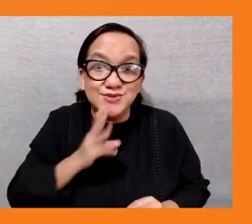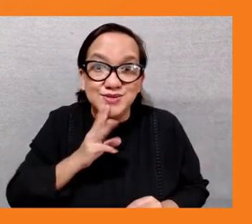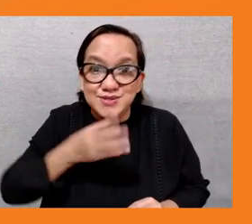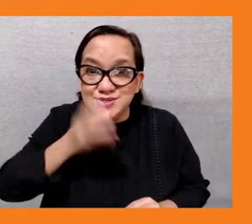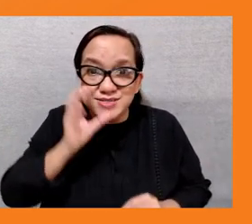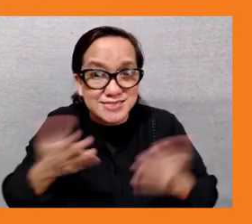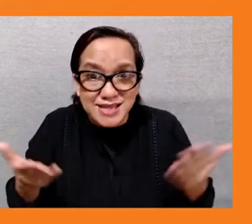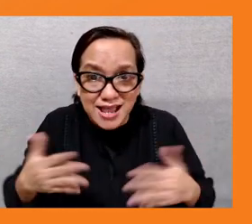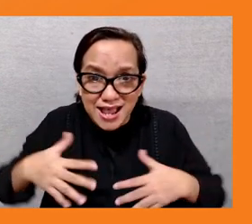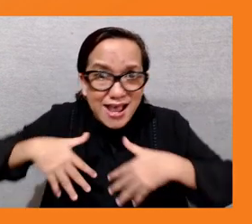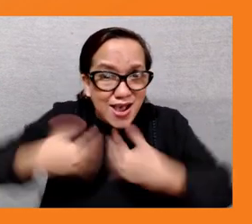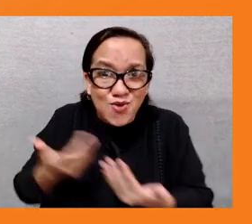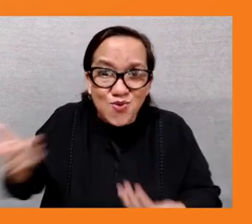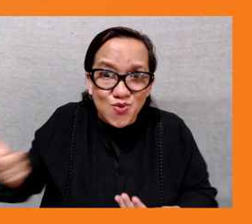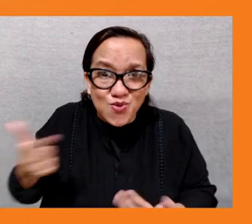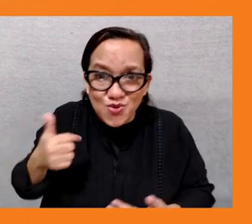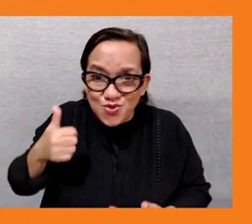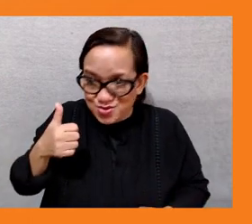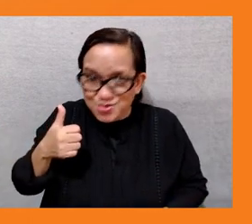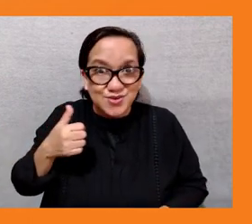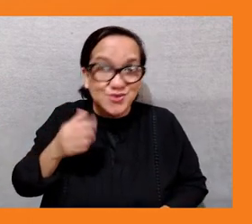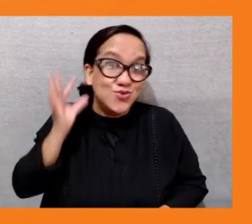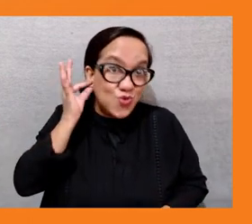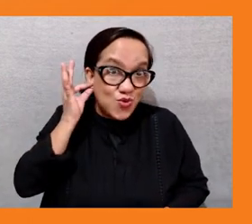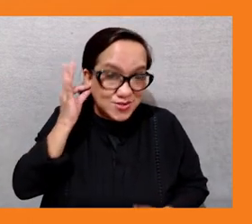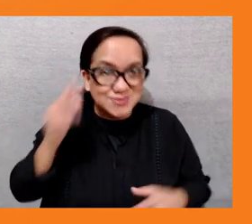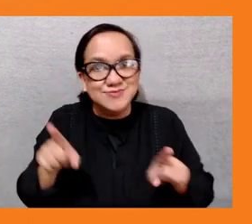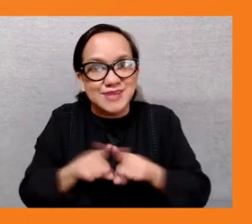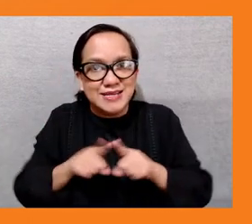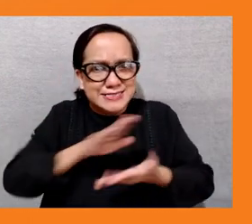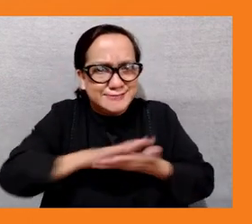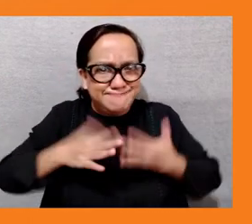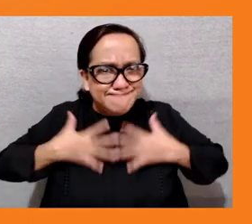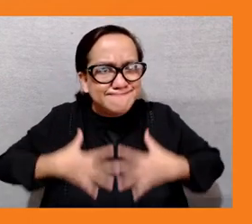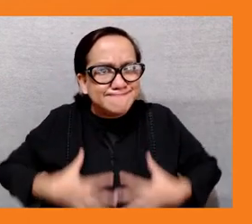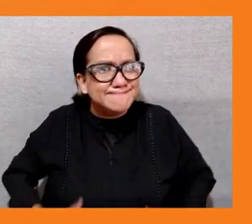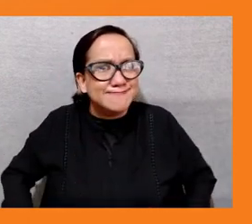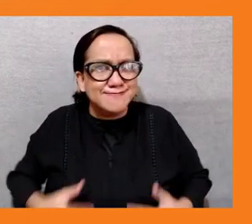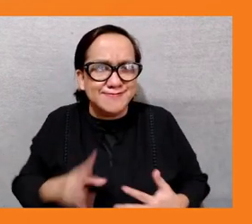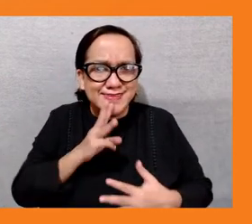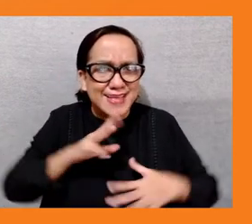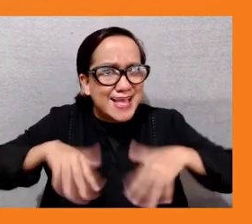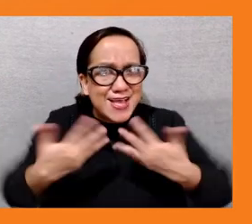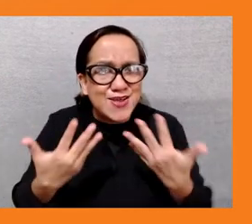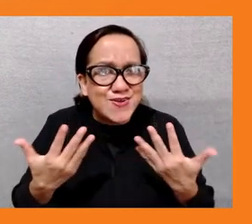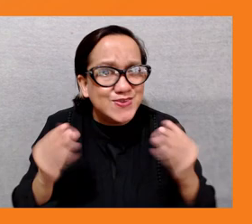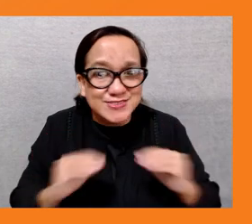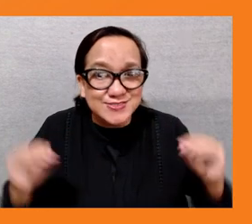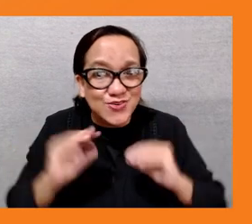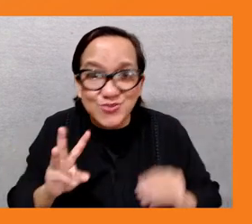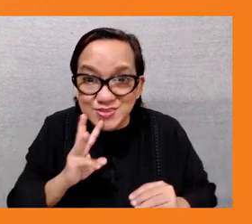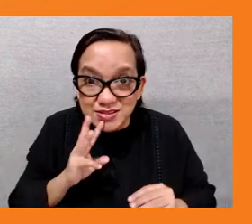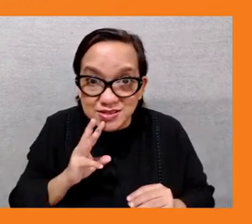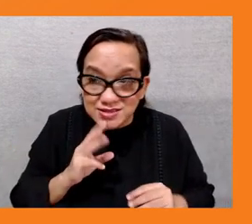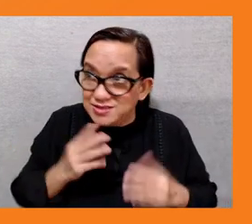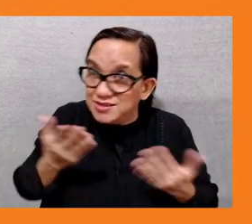girls and women are more vulnerable to climate change and they are less likely to be empowered to cope to